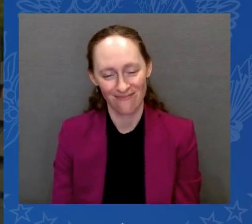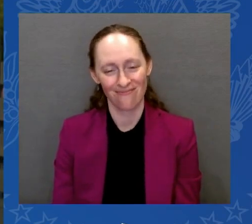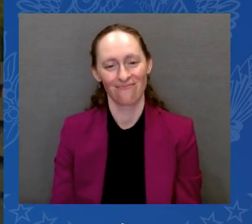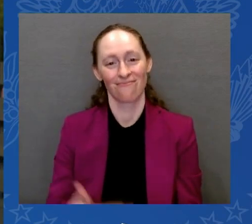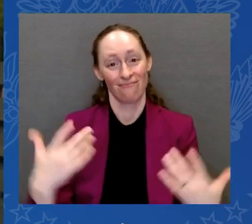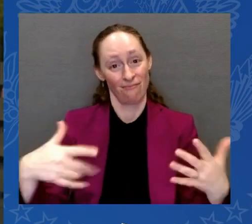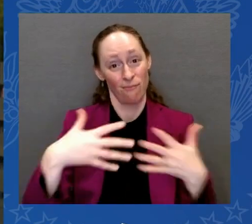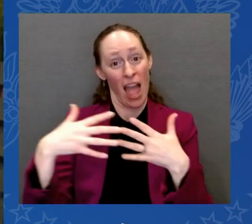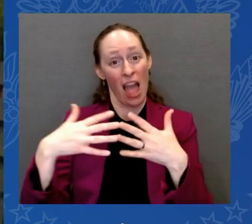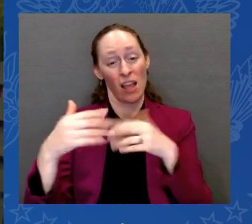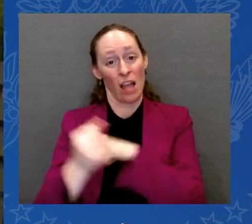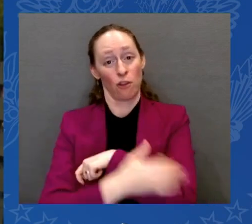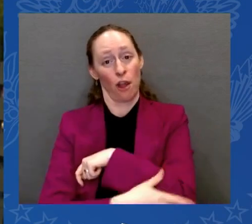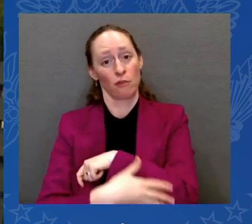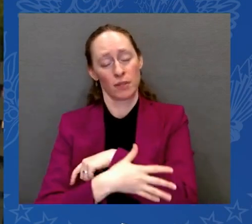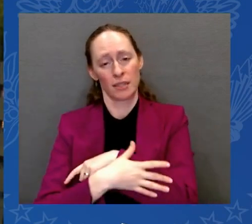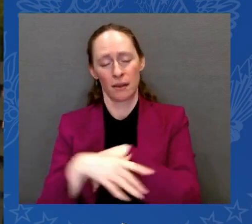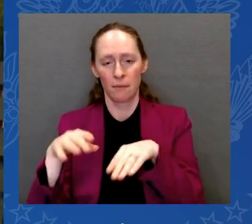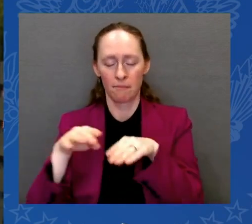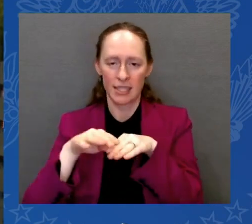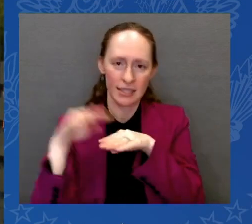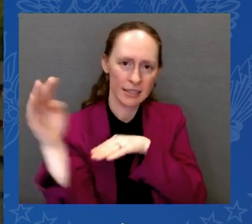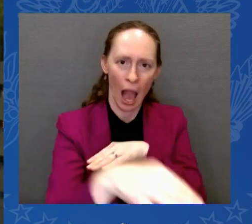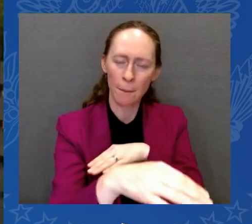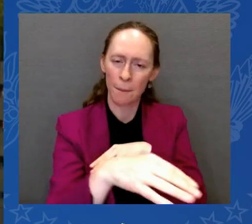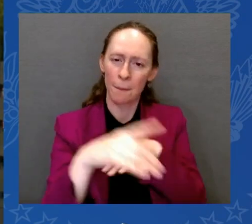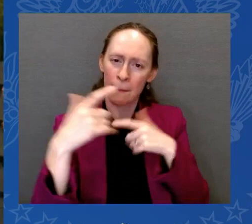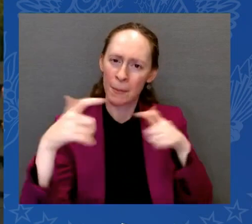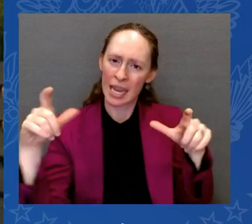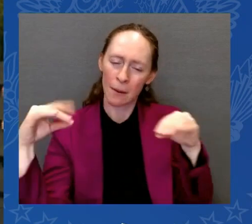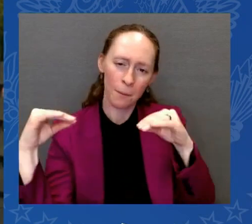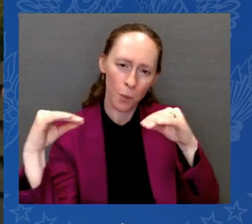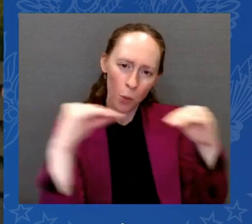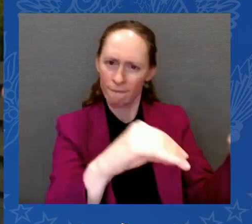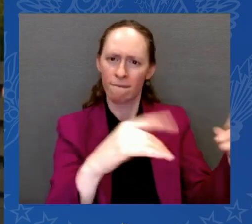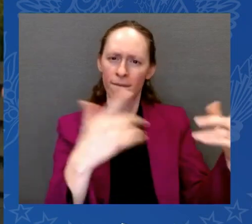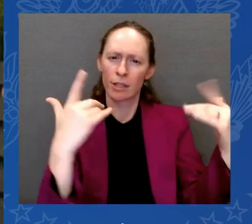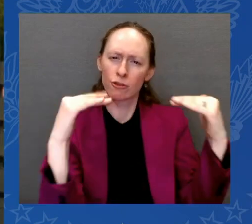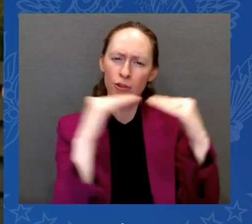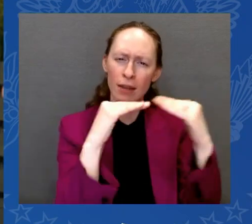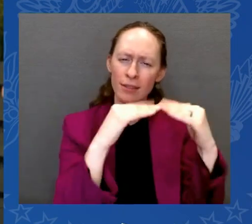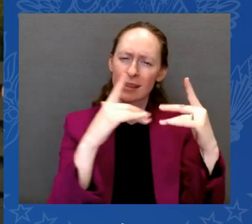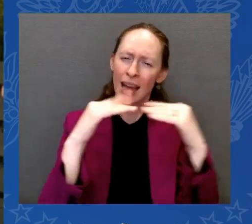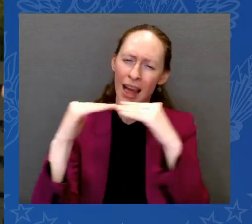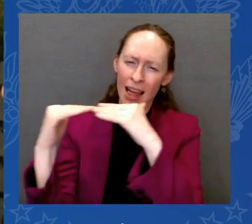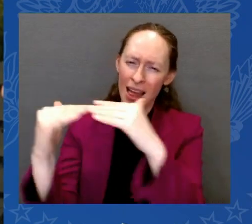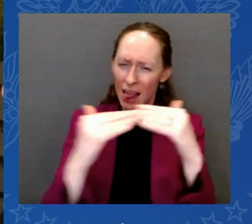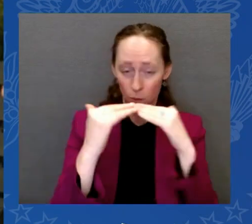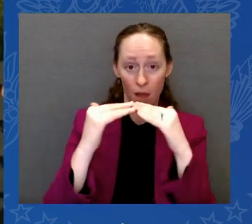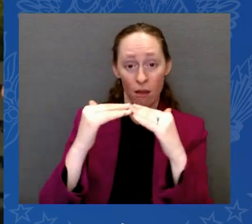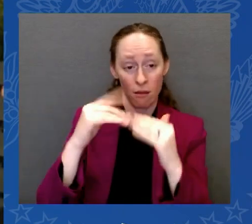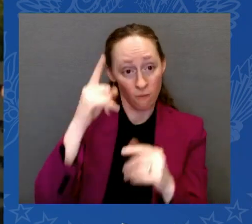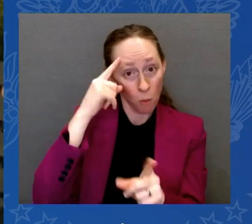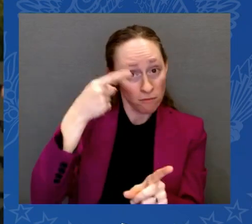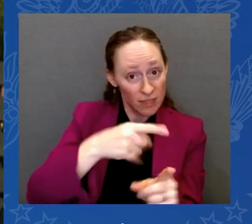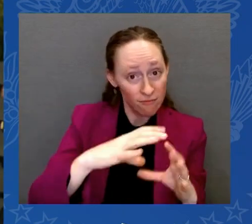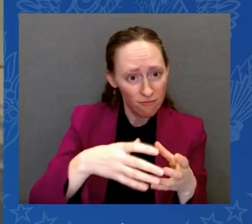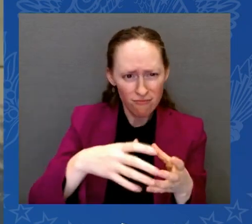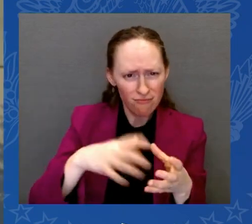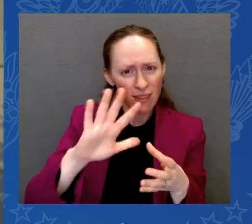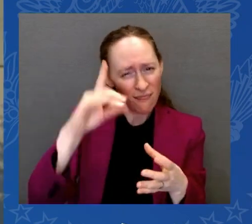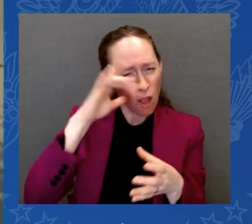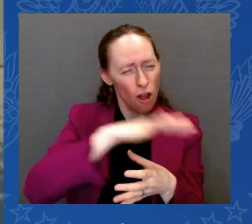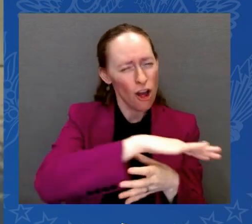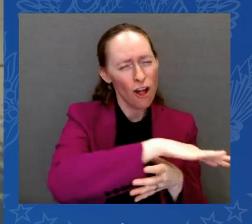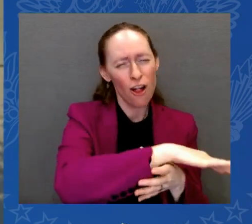just for some, but for everyone. Everyone. Toward creating a nation where decency, dignity,